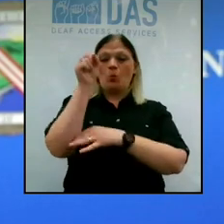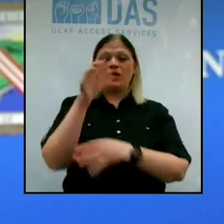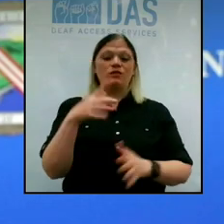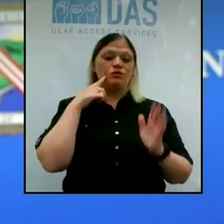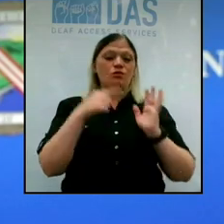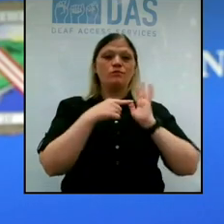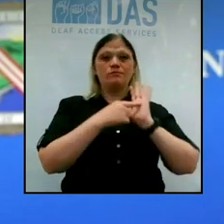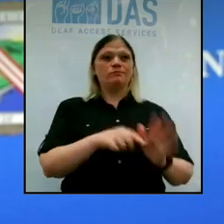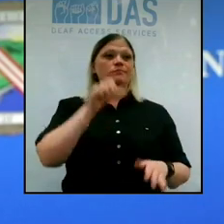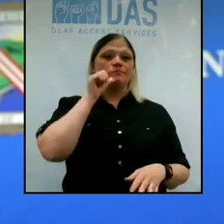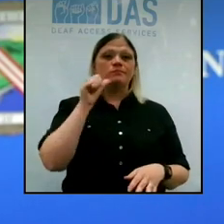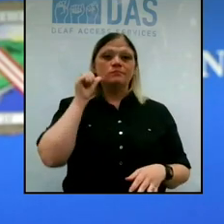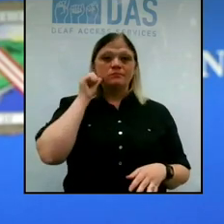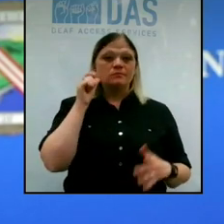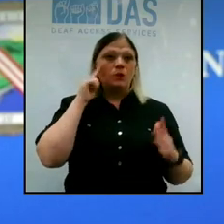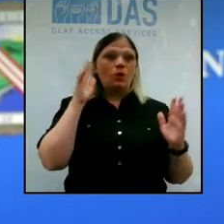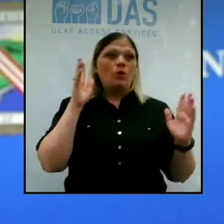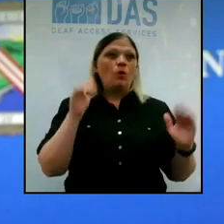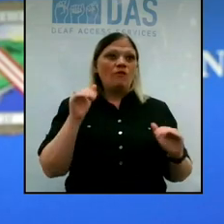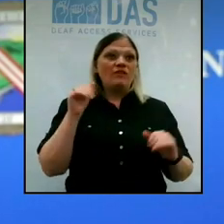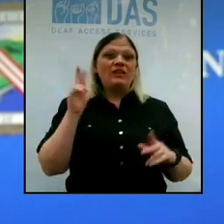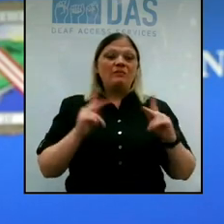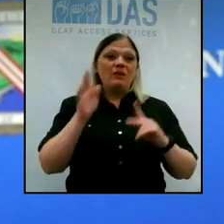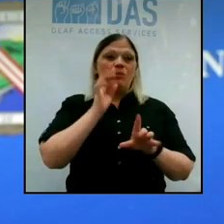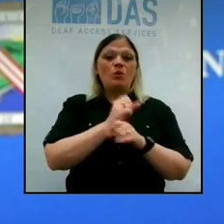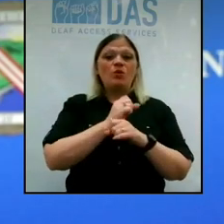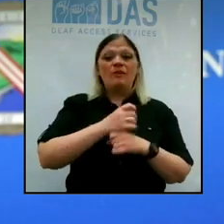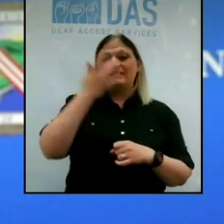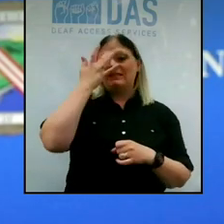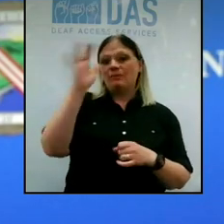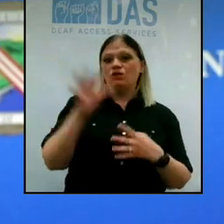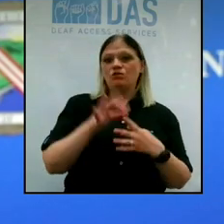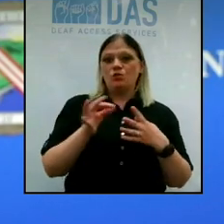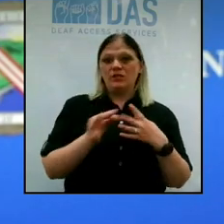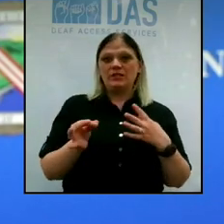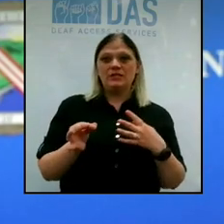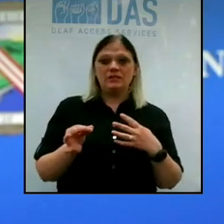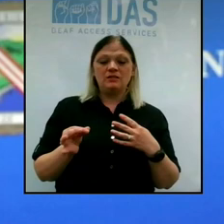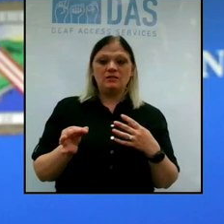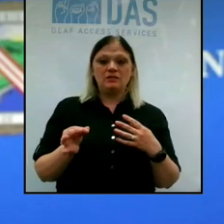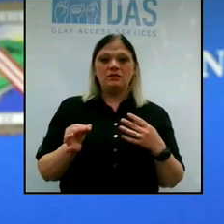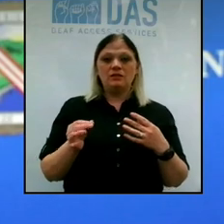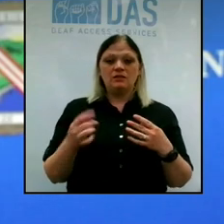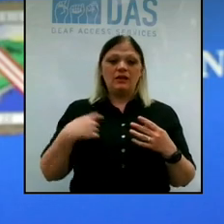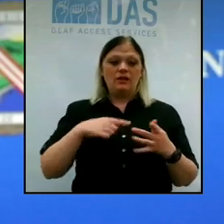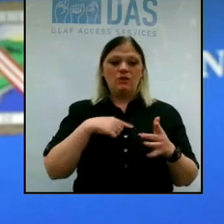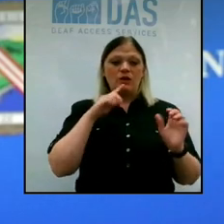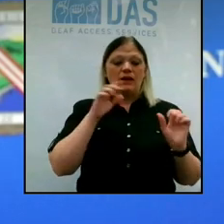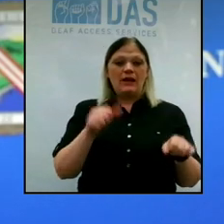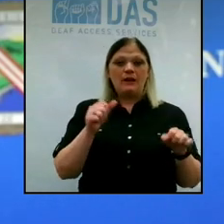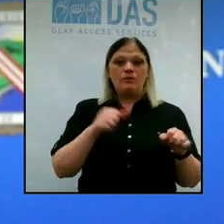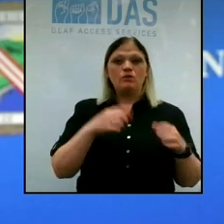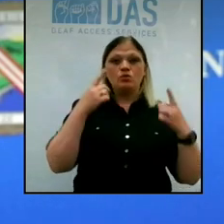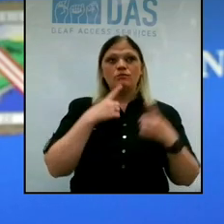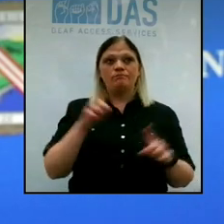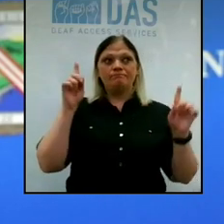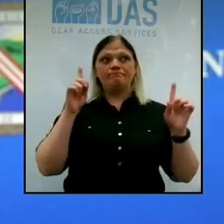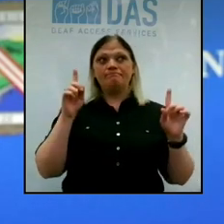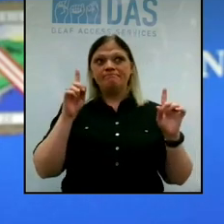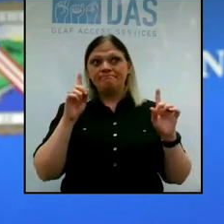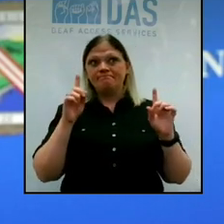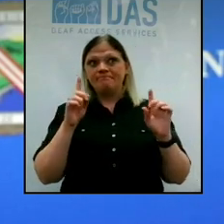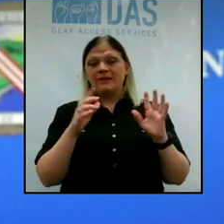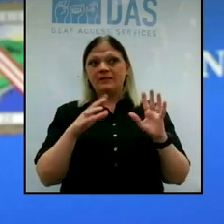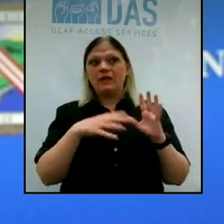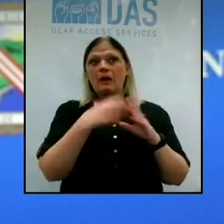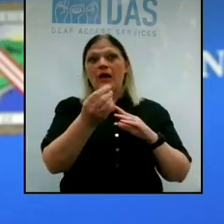and hopefully that people will make the smart choices and we'll be able to come out in a week's time or